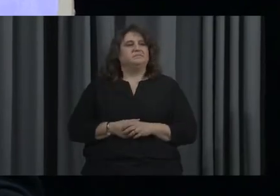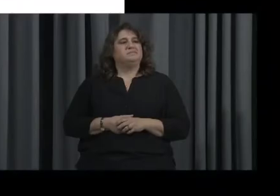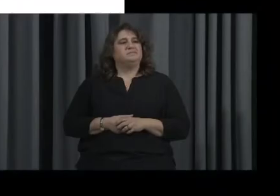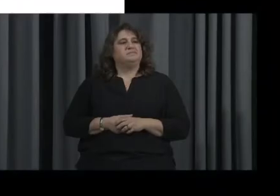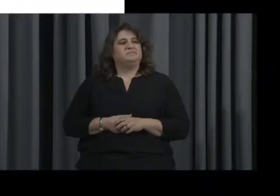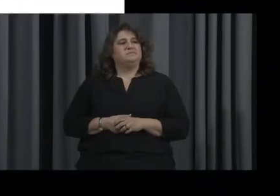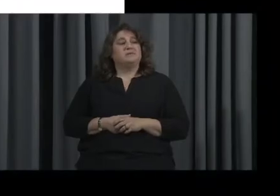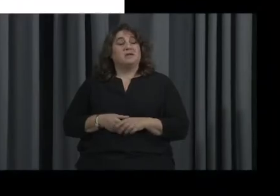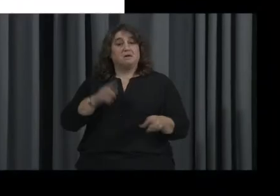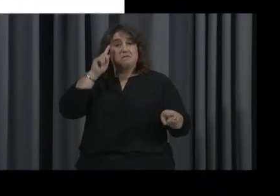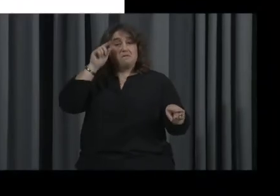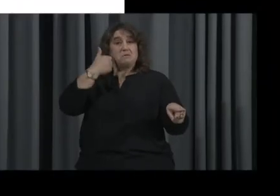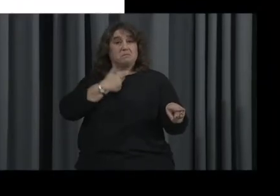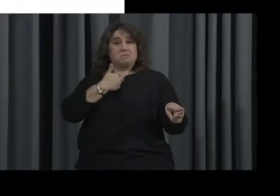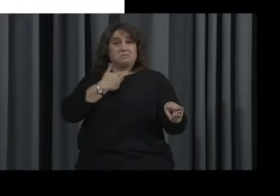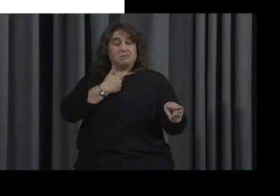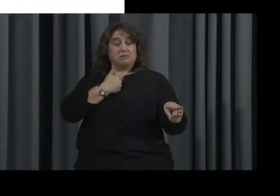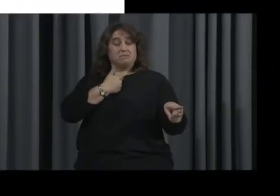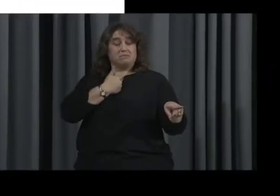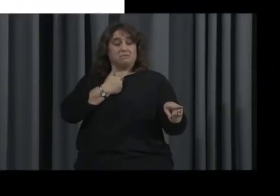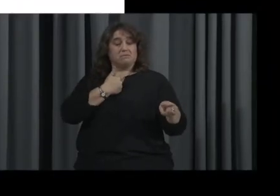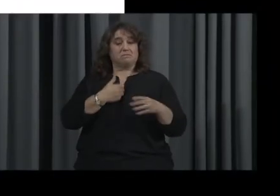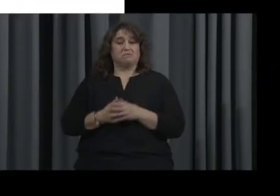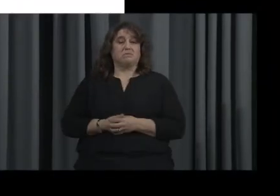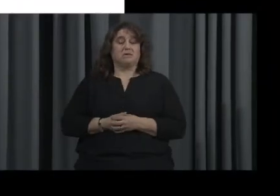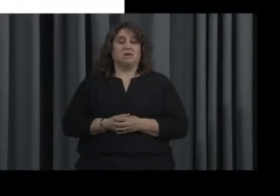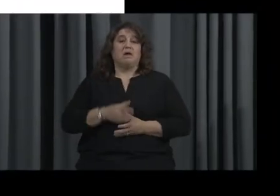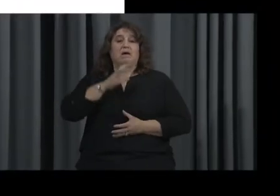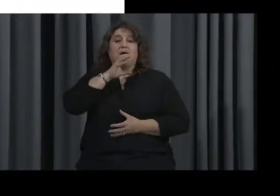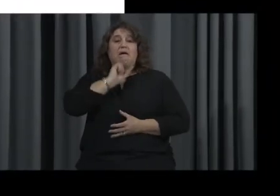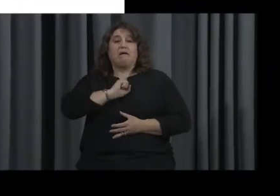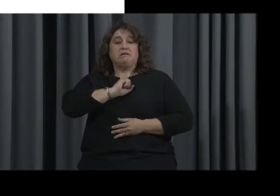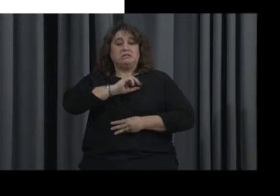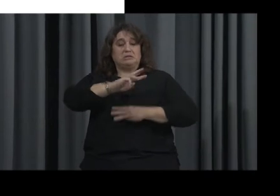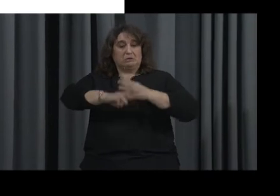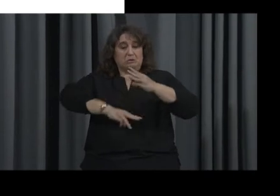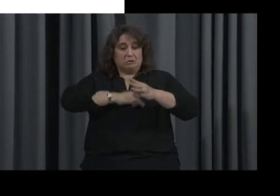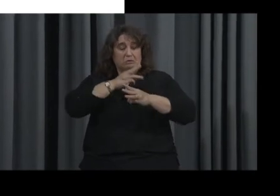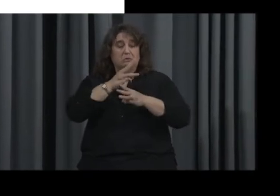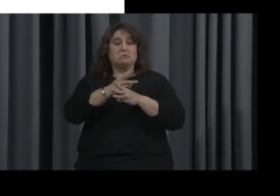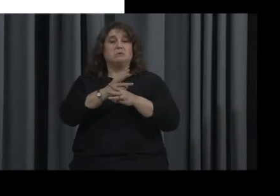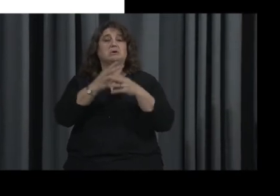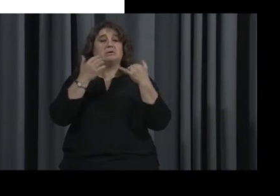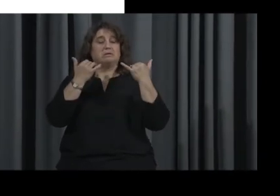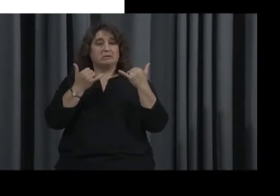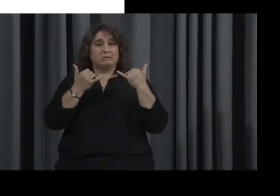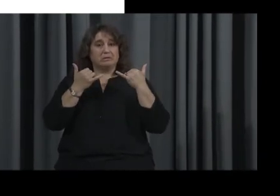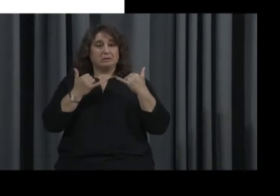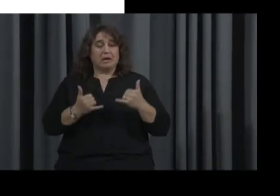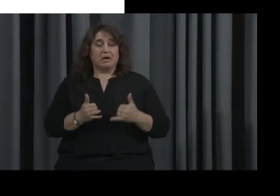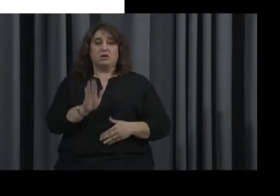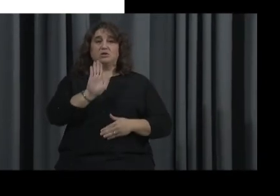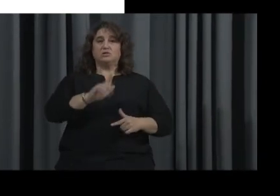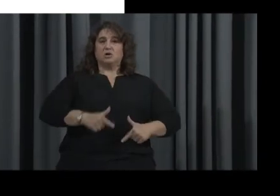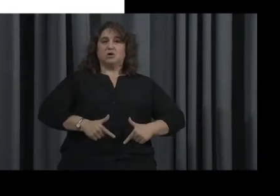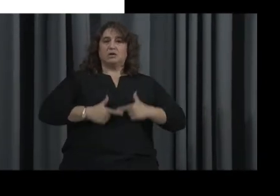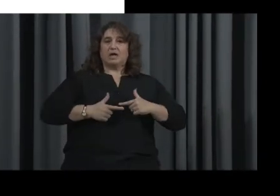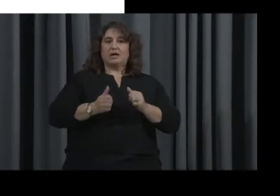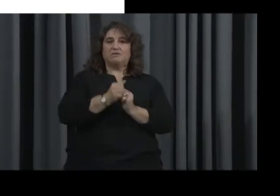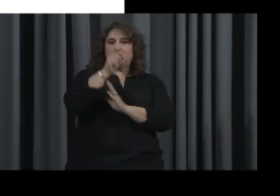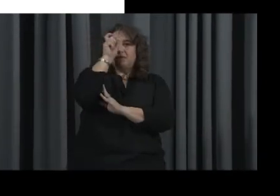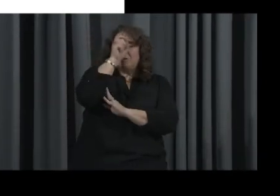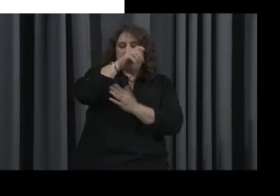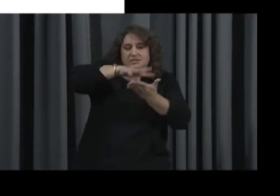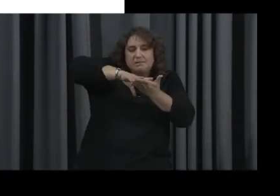So to me, okay, aging in the new millennium is living your life with the wisdom you have